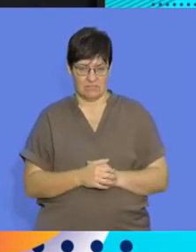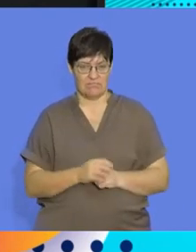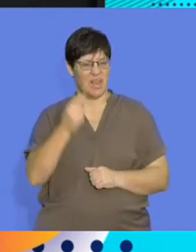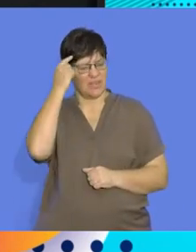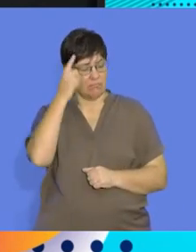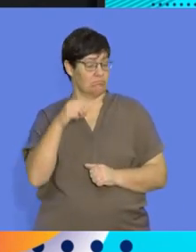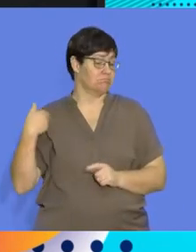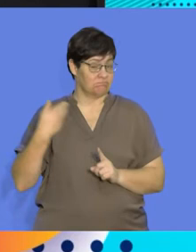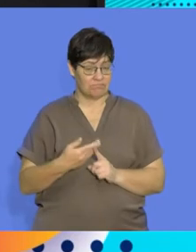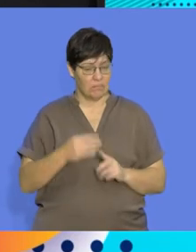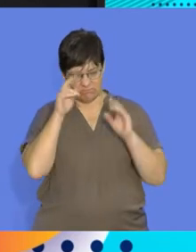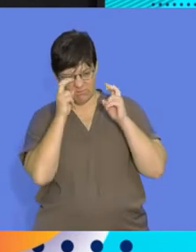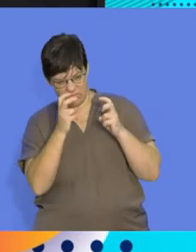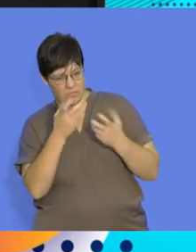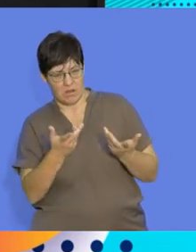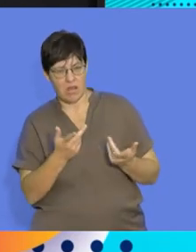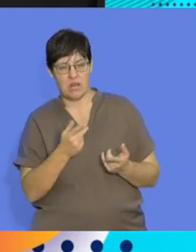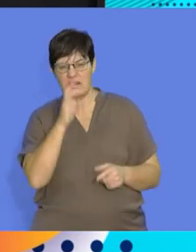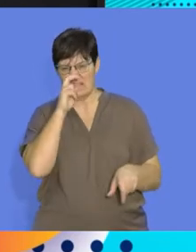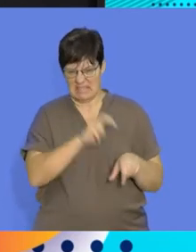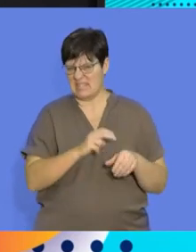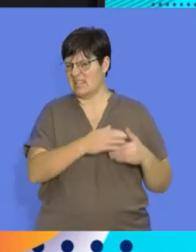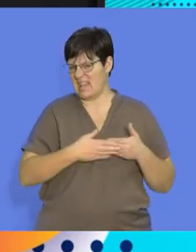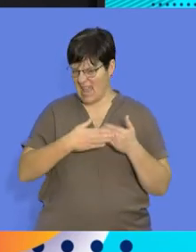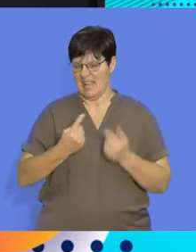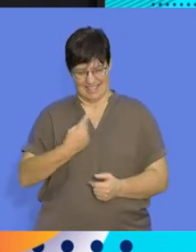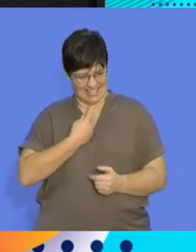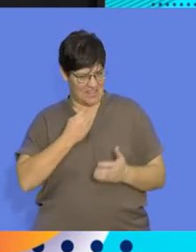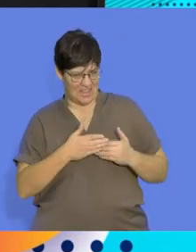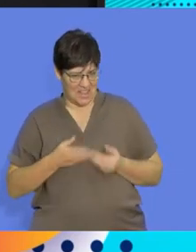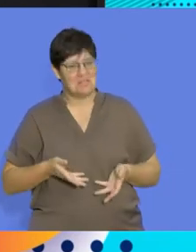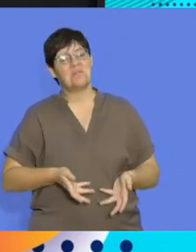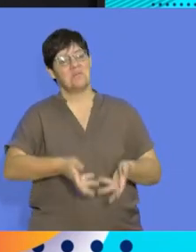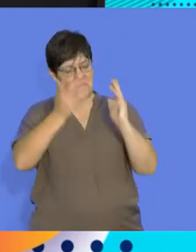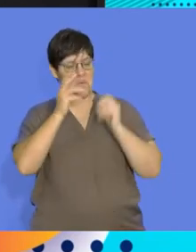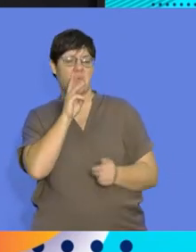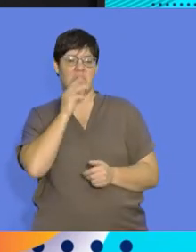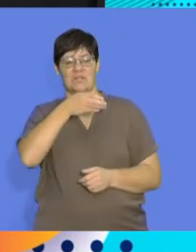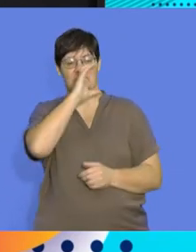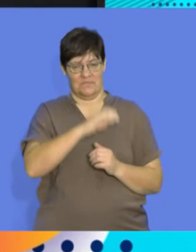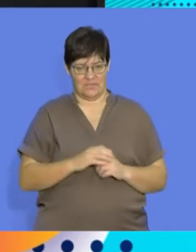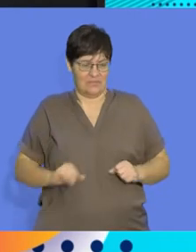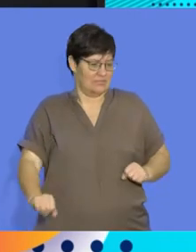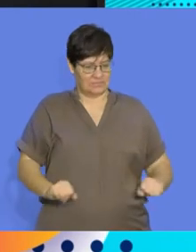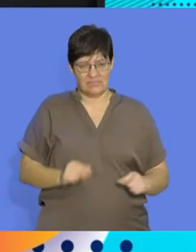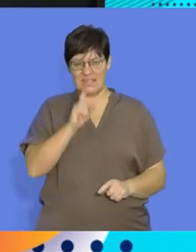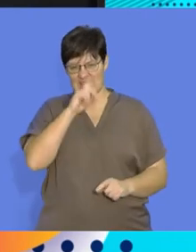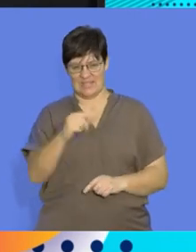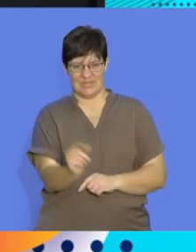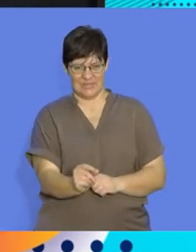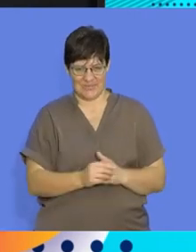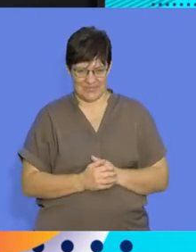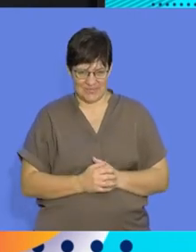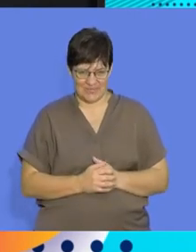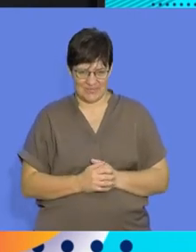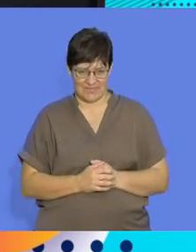I think you guys have been good, attentive, you deserve a bit of care, self-care. Go on here, rehydrate, drink some water and I'll